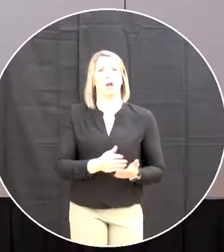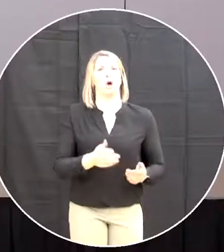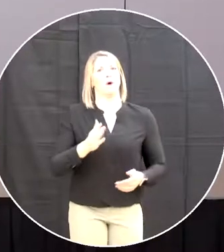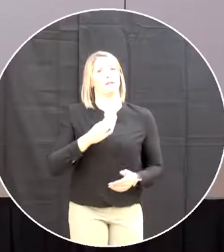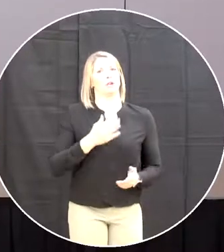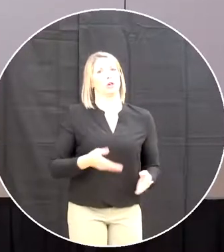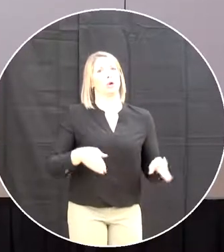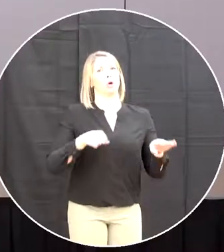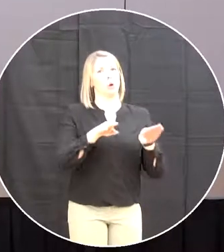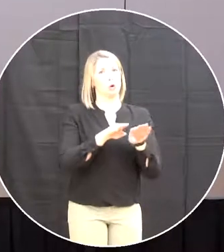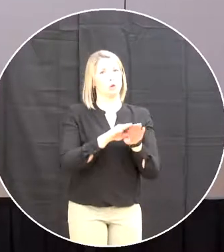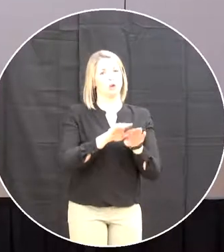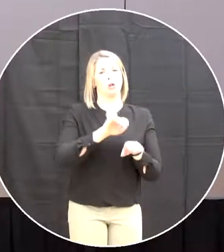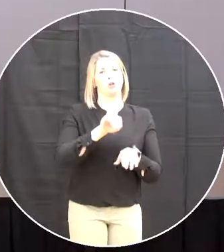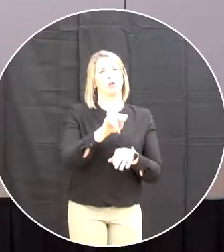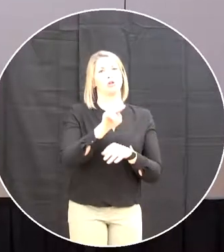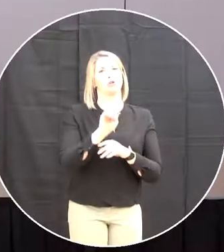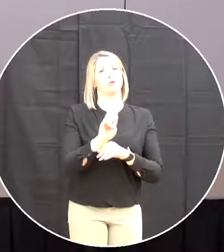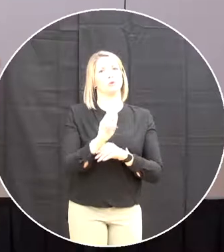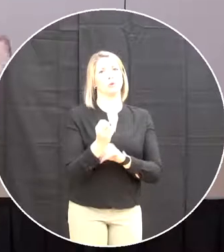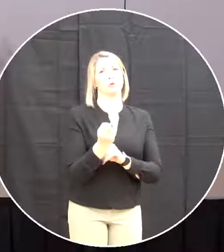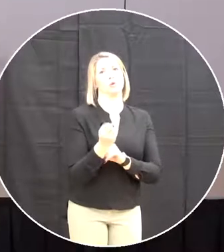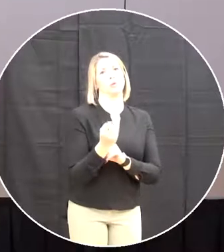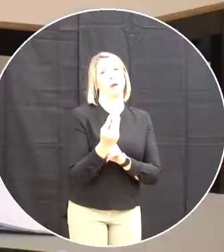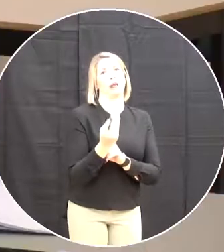2021 Mr. Chairman I so move